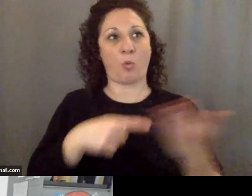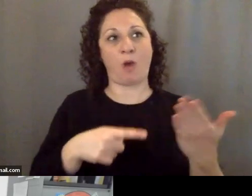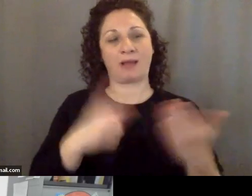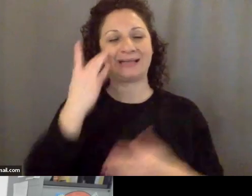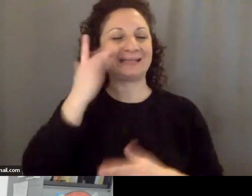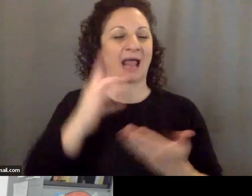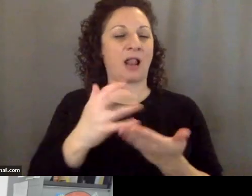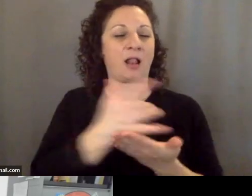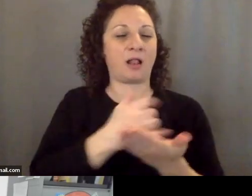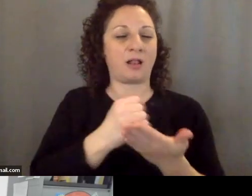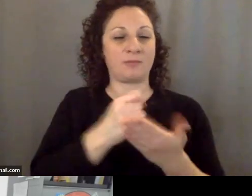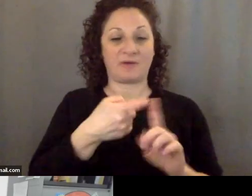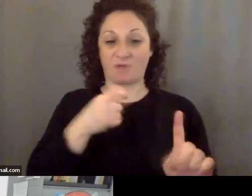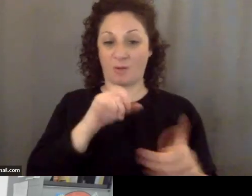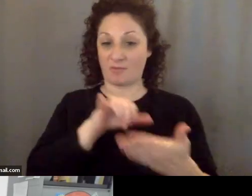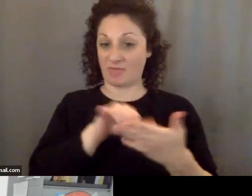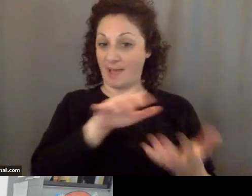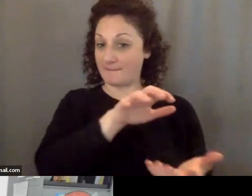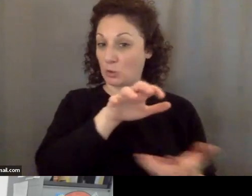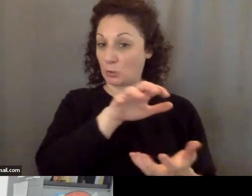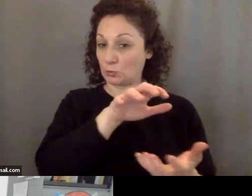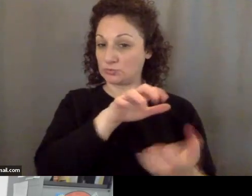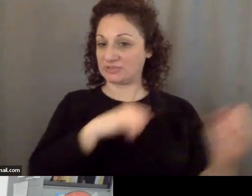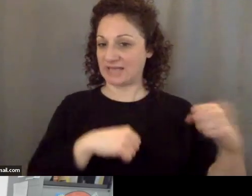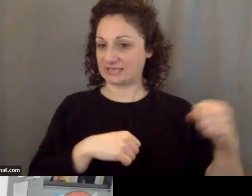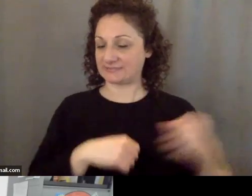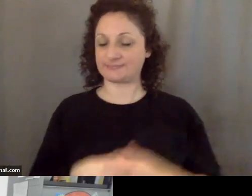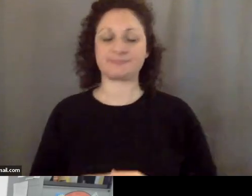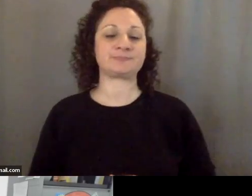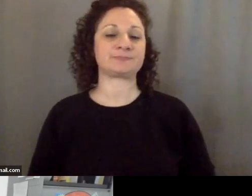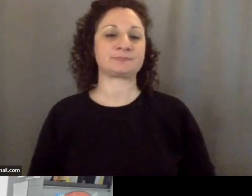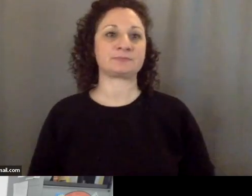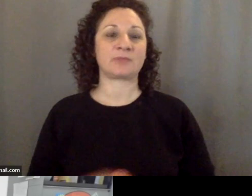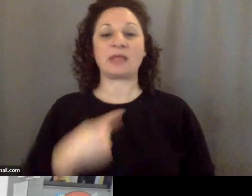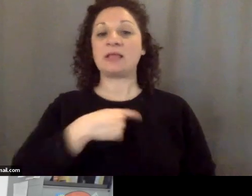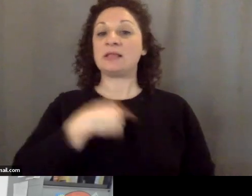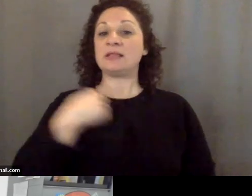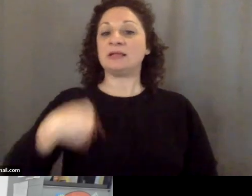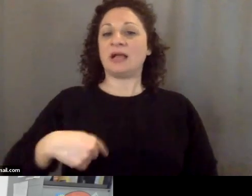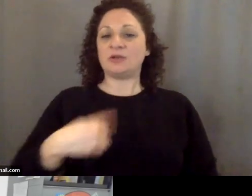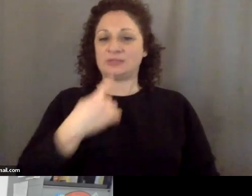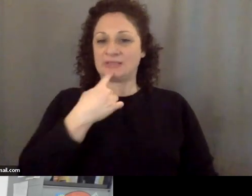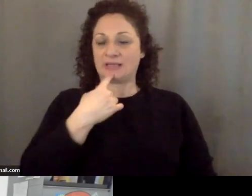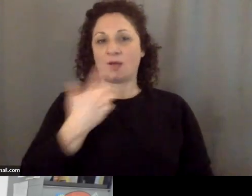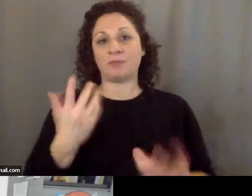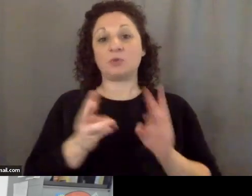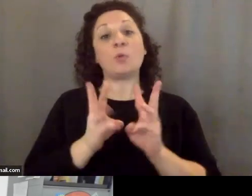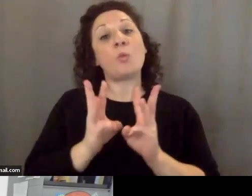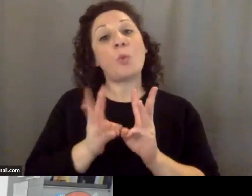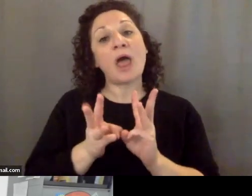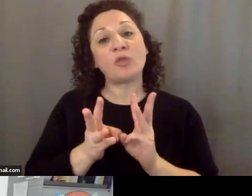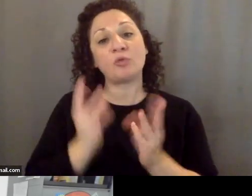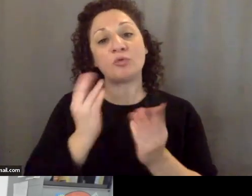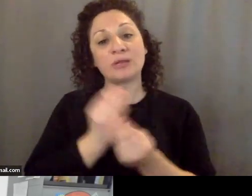gotten from this balloon right yeah yes the Chinese are saying well you know weather data and